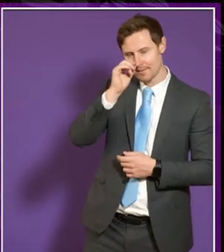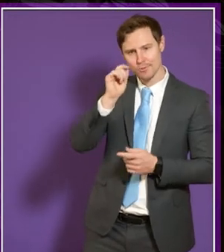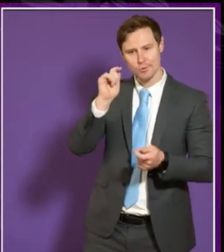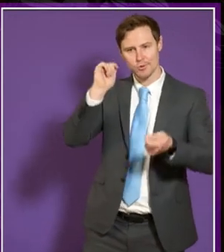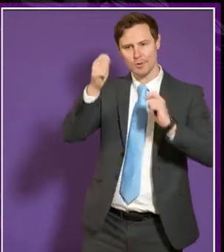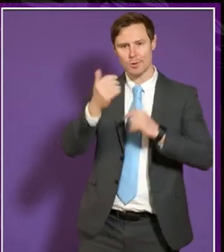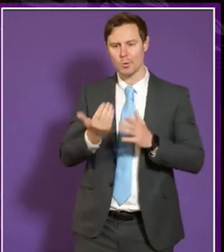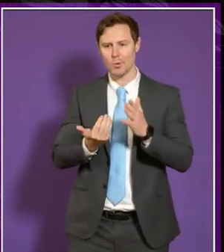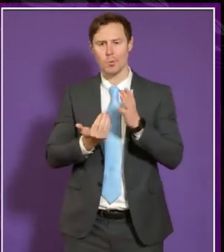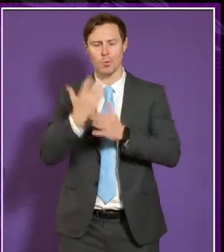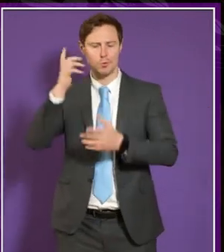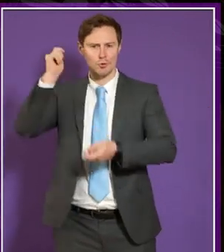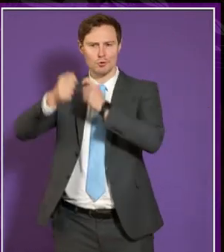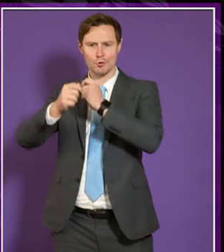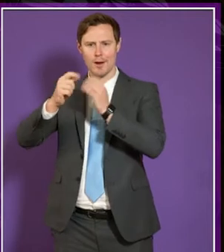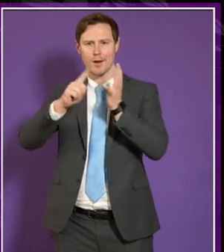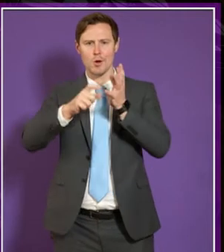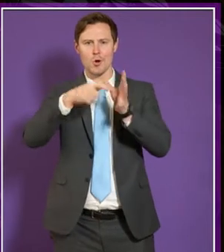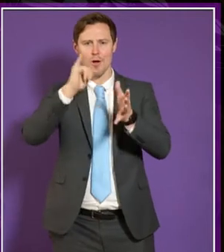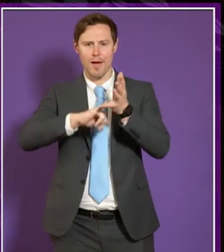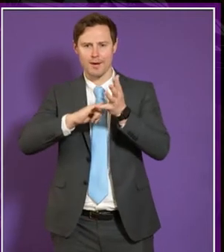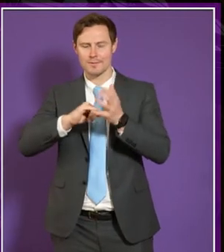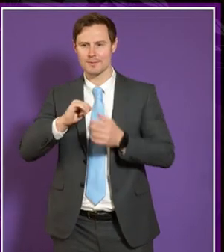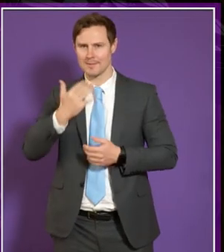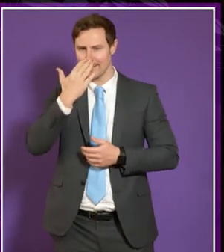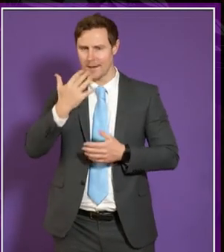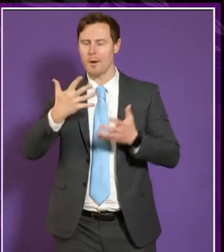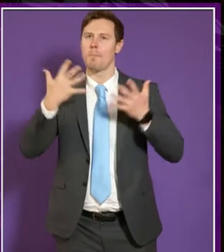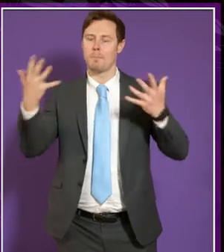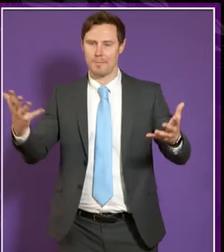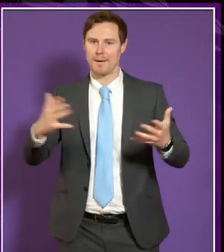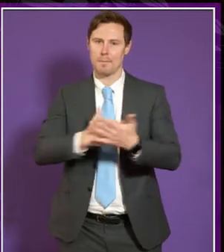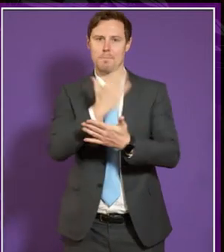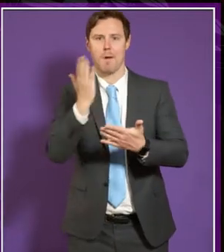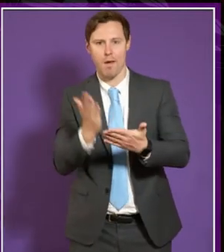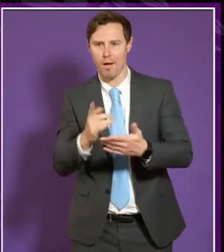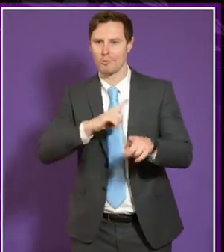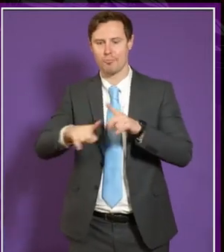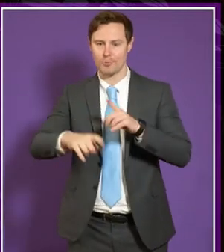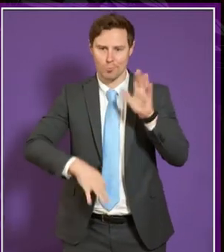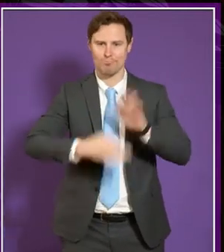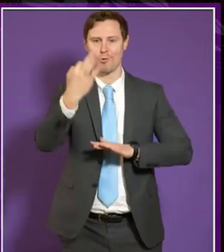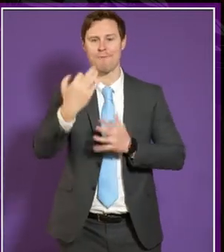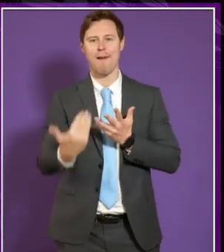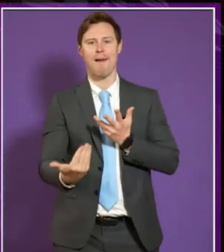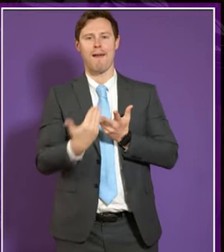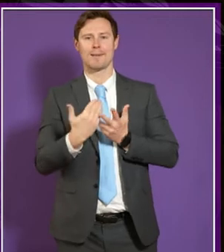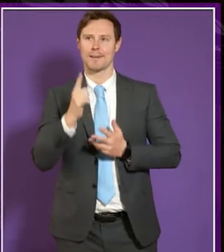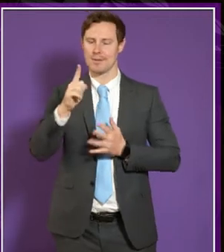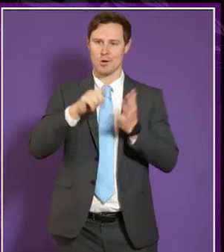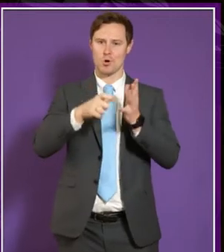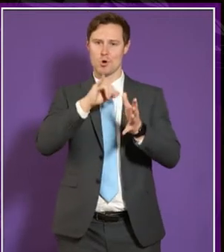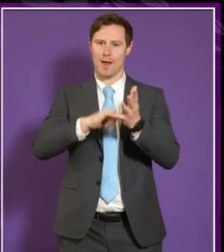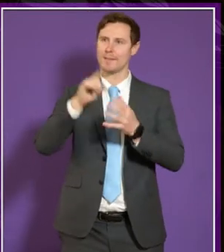senior management at UCAS it strikes me that UCAS is part of the jigsaw here in terms of improving uh access and